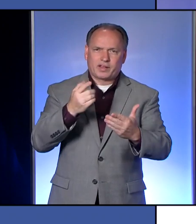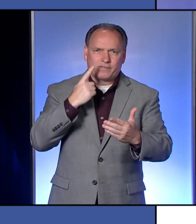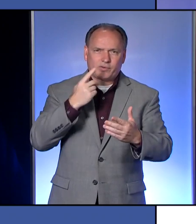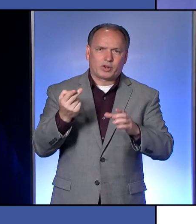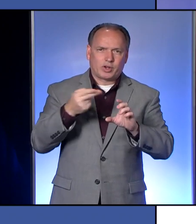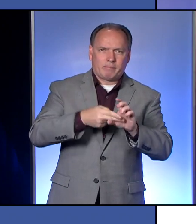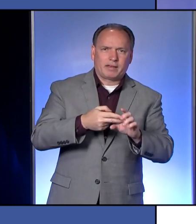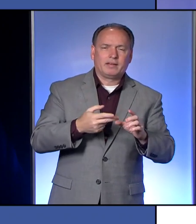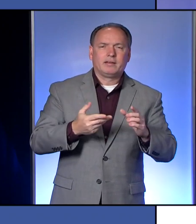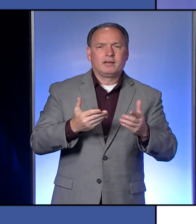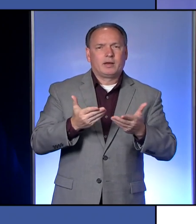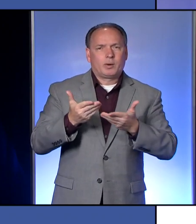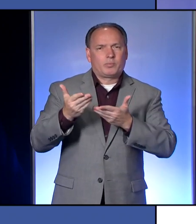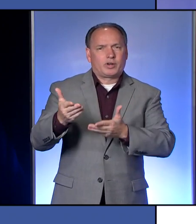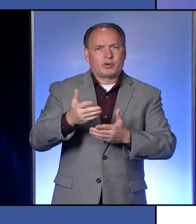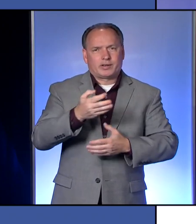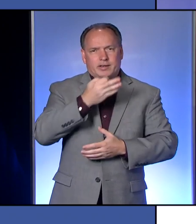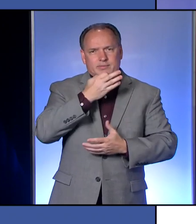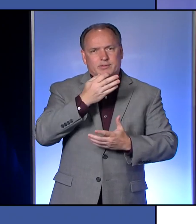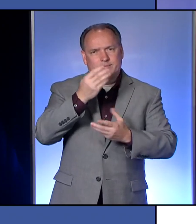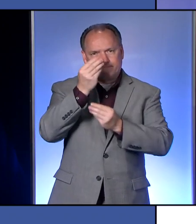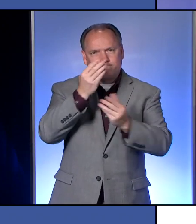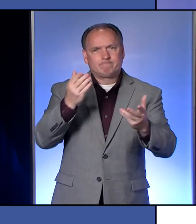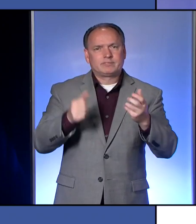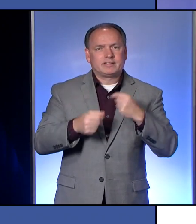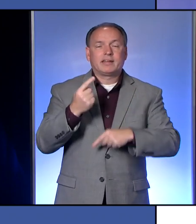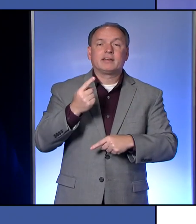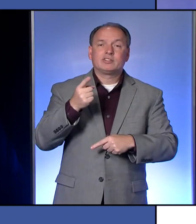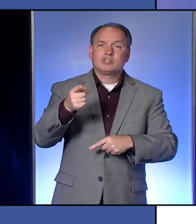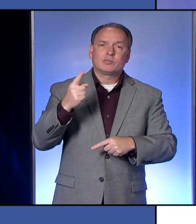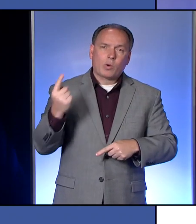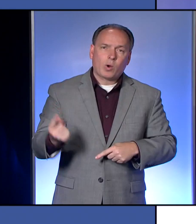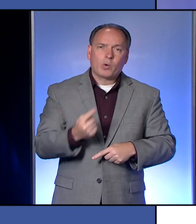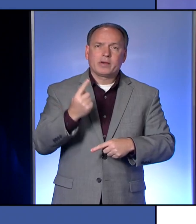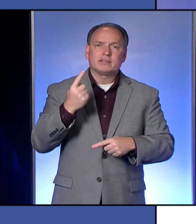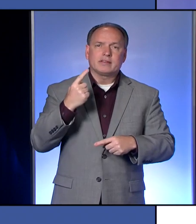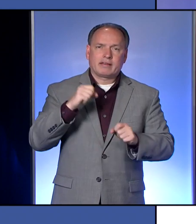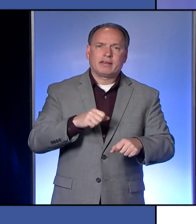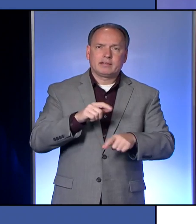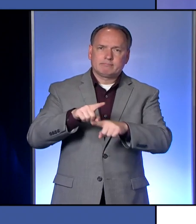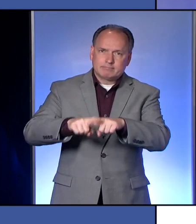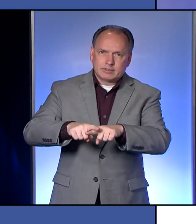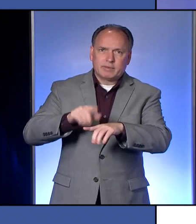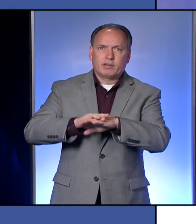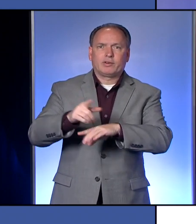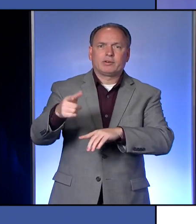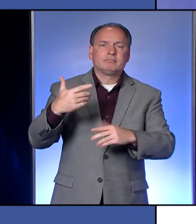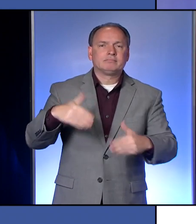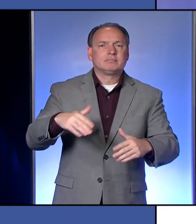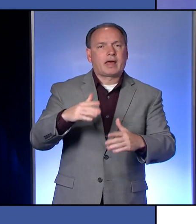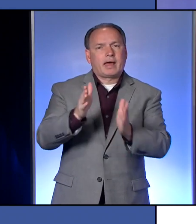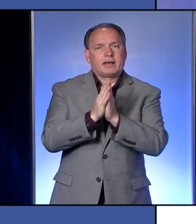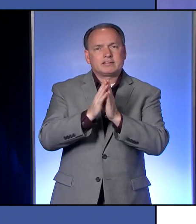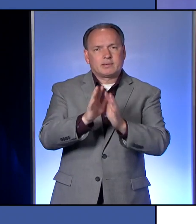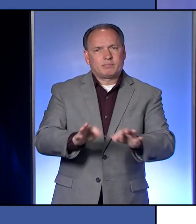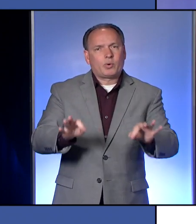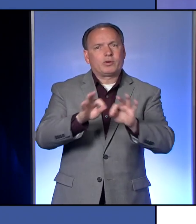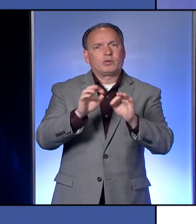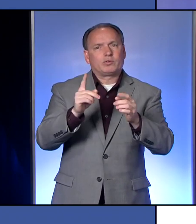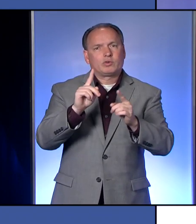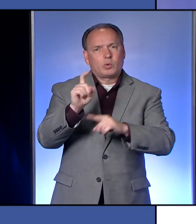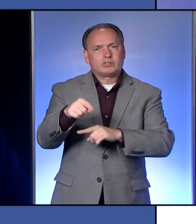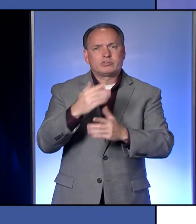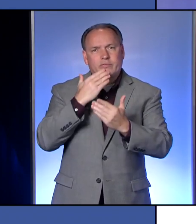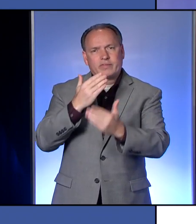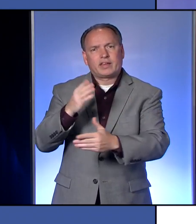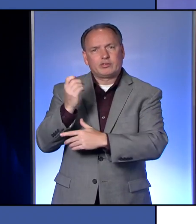for coming and bringing her expertise on today. She's always somebody I can turn to, to ask these really important questions too. So